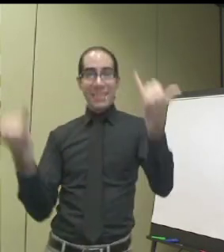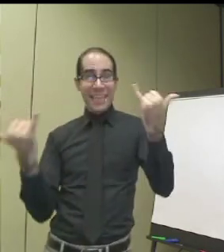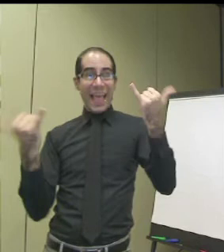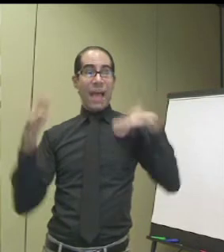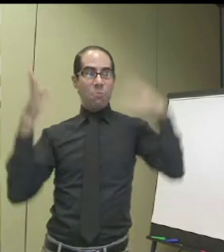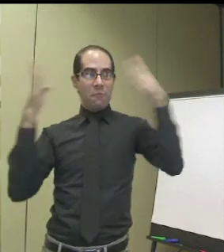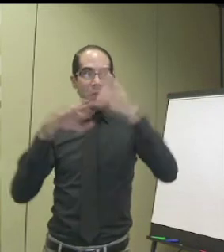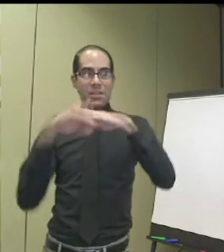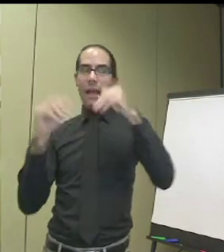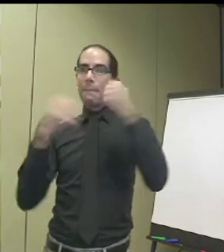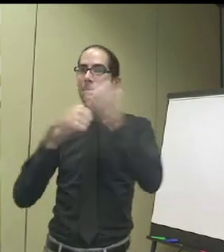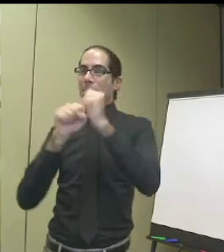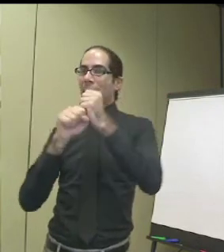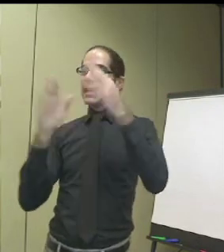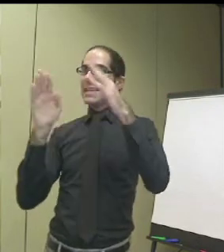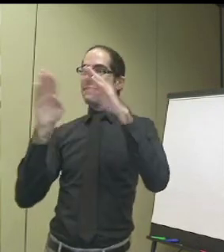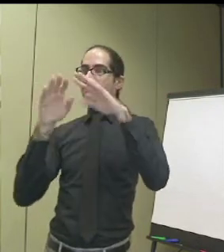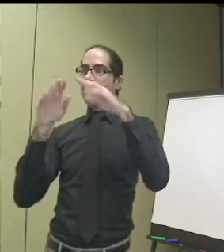museum viewing.